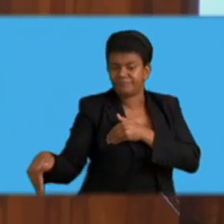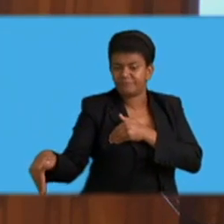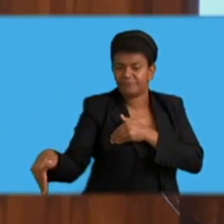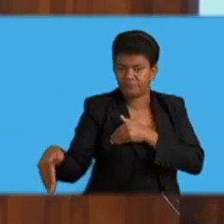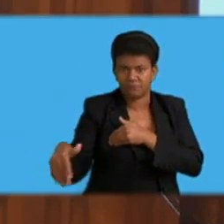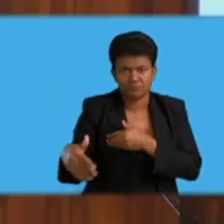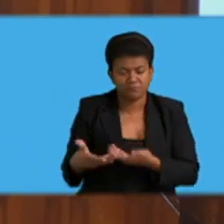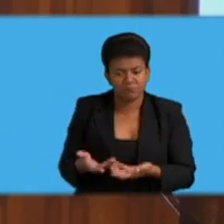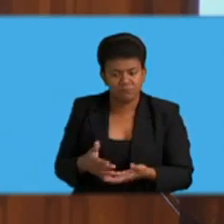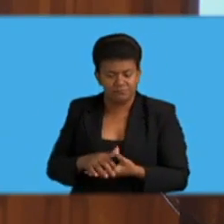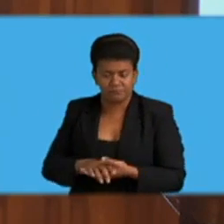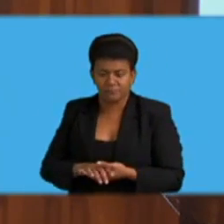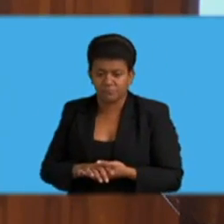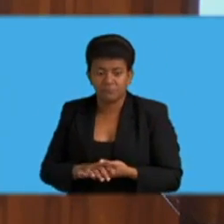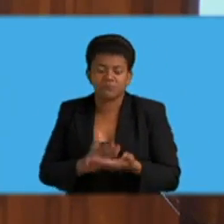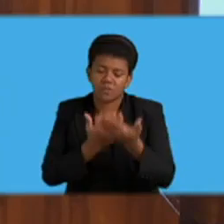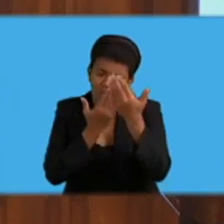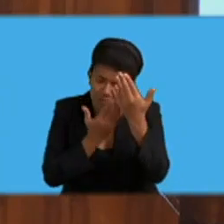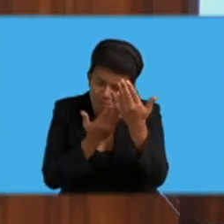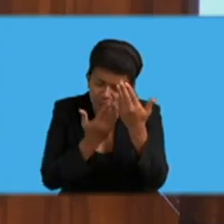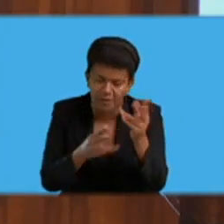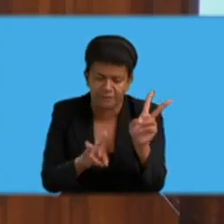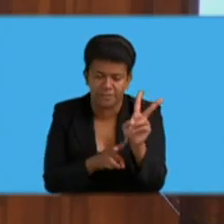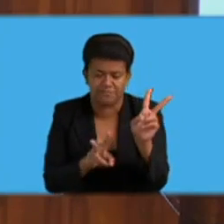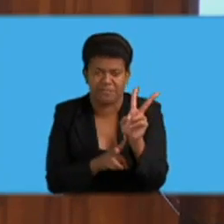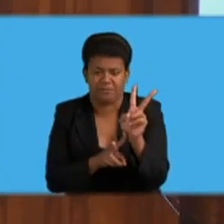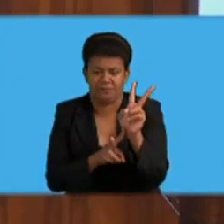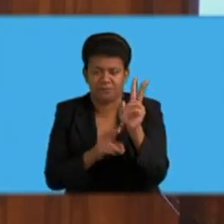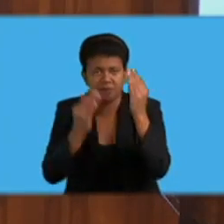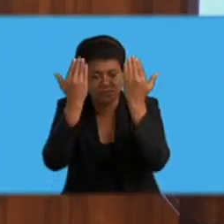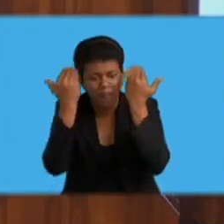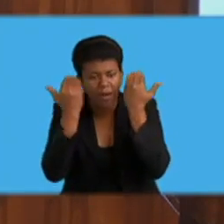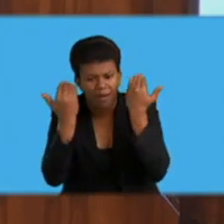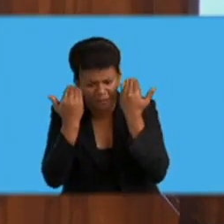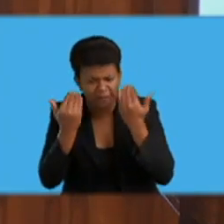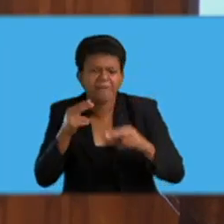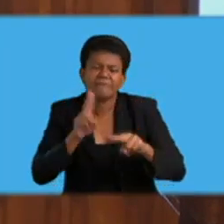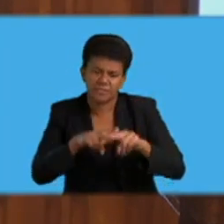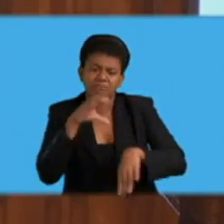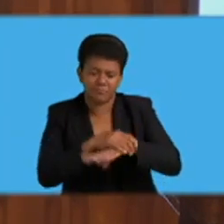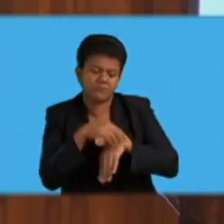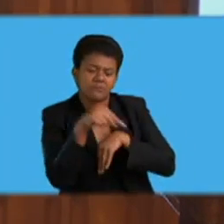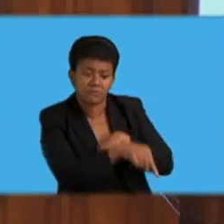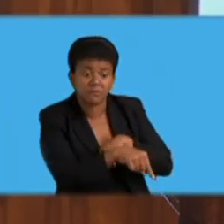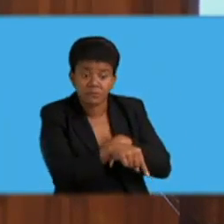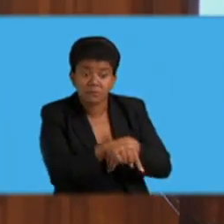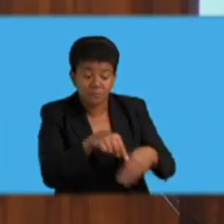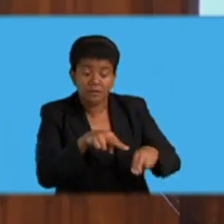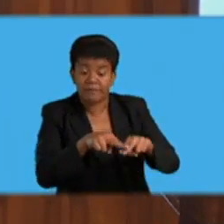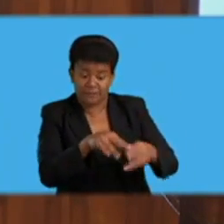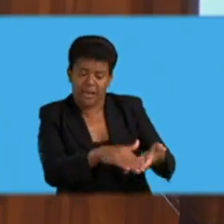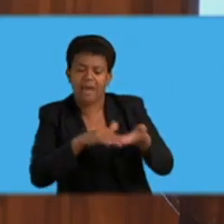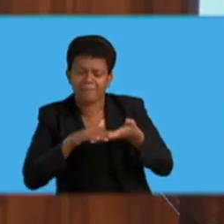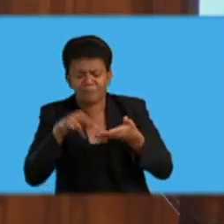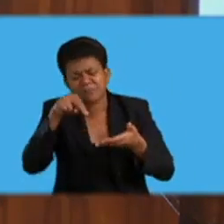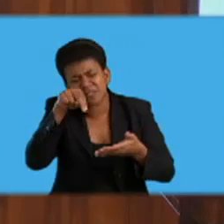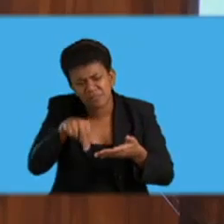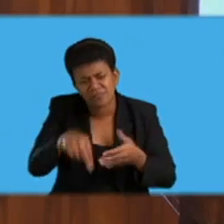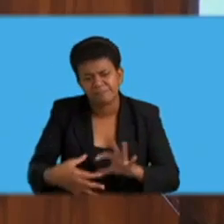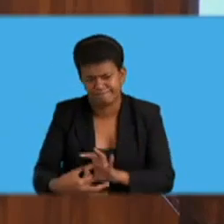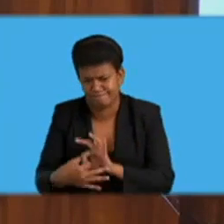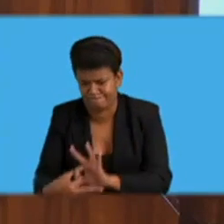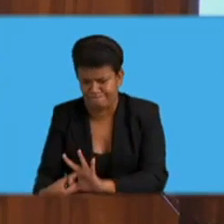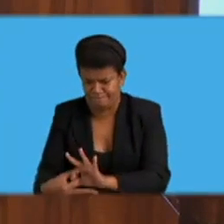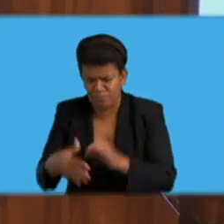Honorable Deputy Speaker, however, the Fiji police force needs the help of everyone. Help from the churches, religious